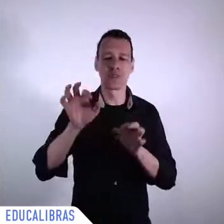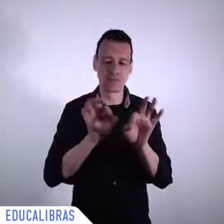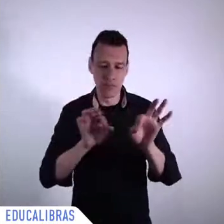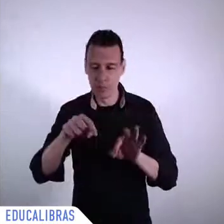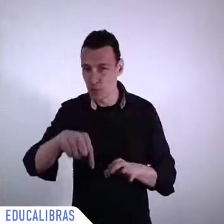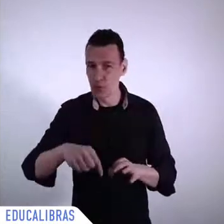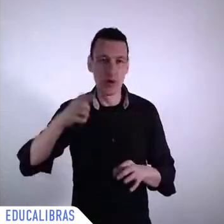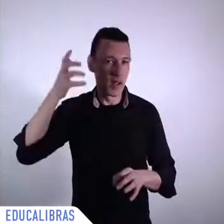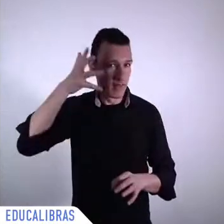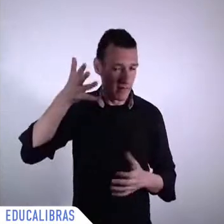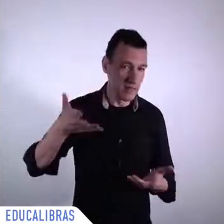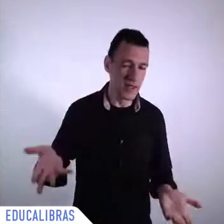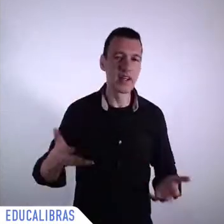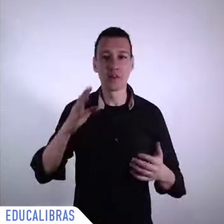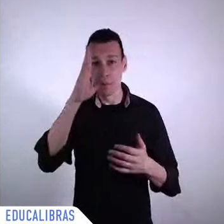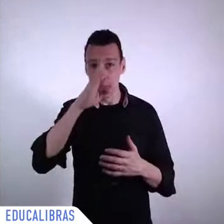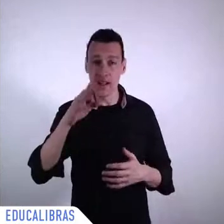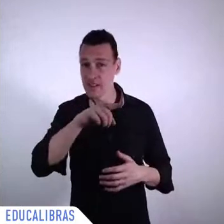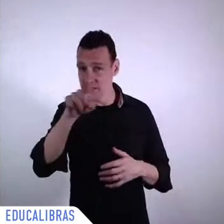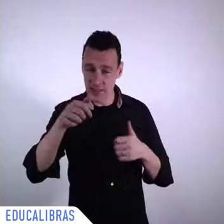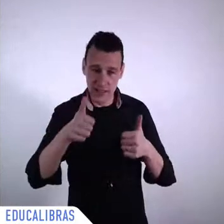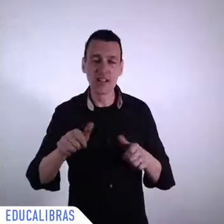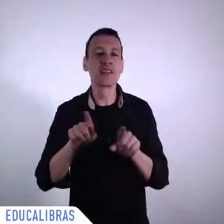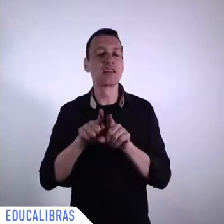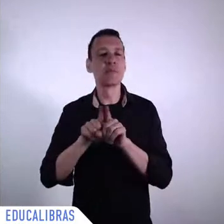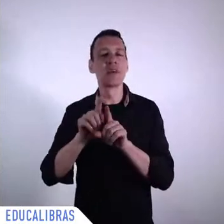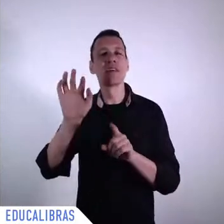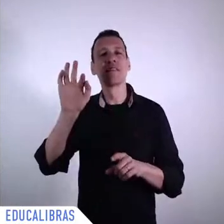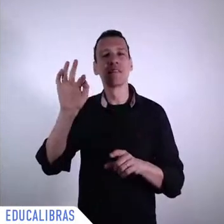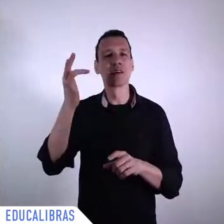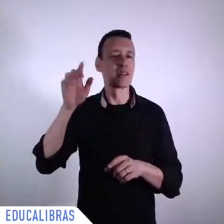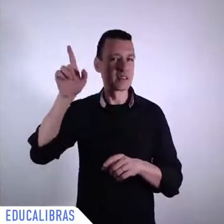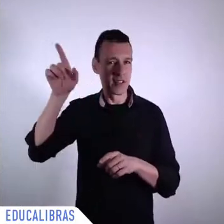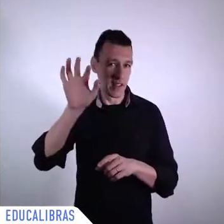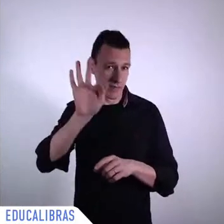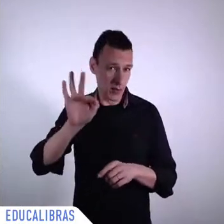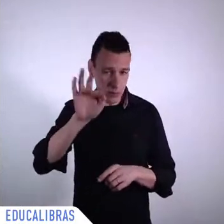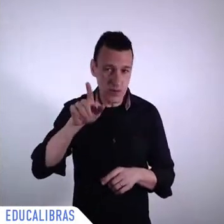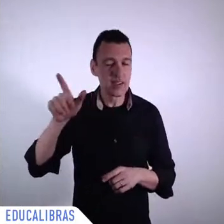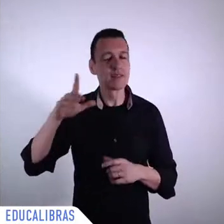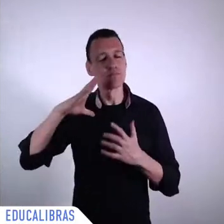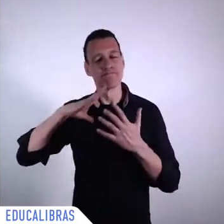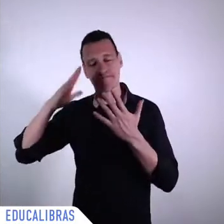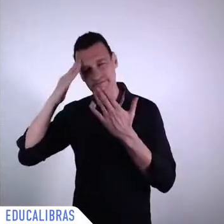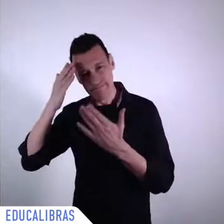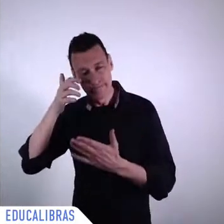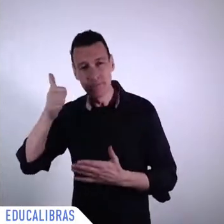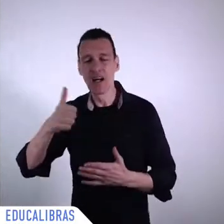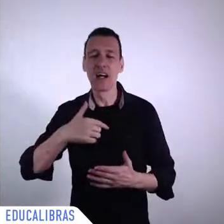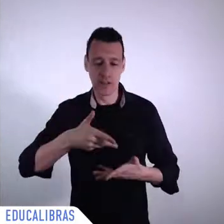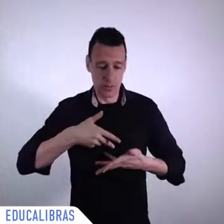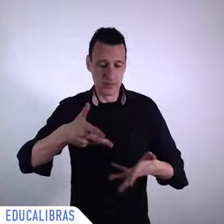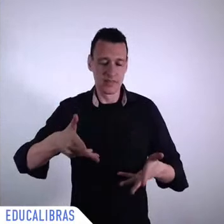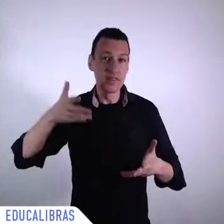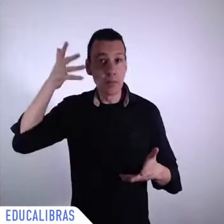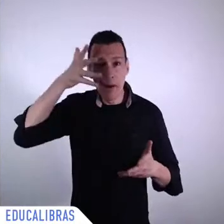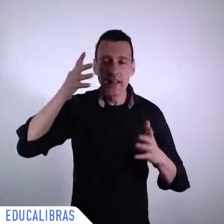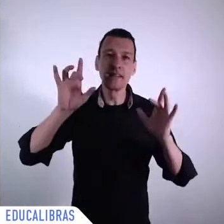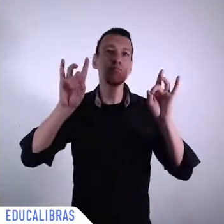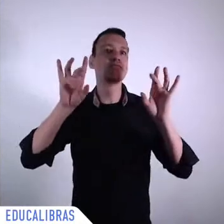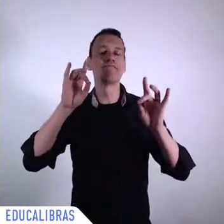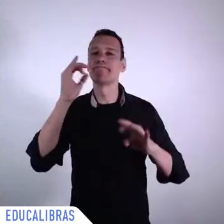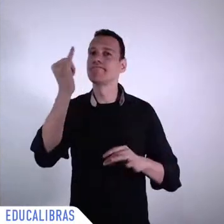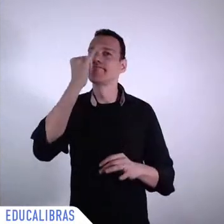pleasure to be in such an important panel. And I, of course, especially pleased to be here with Irina